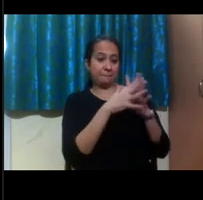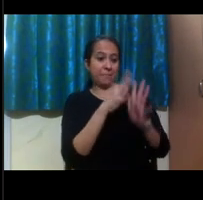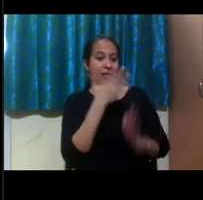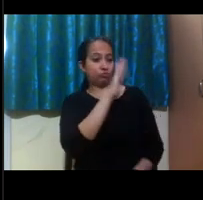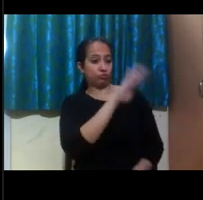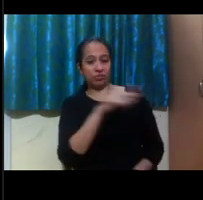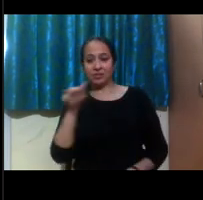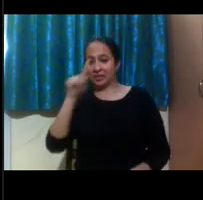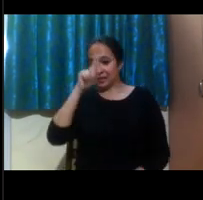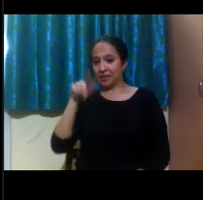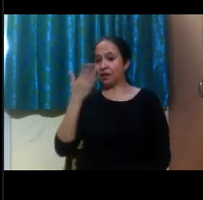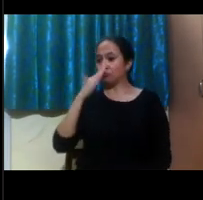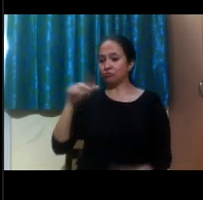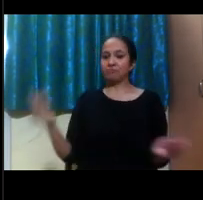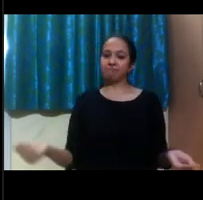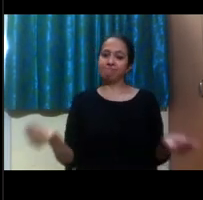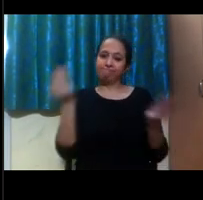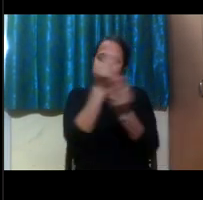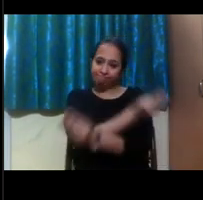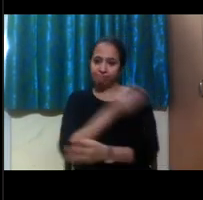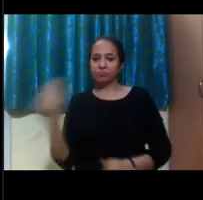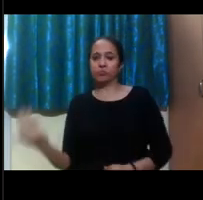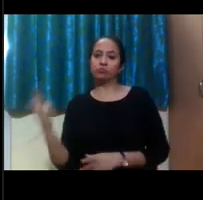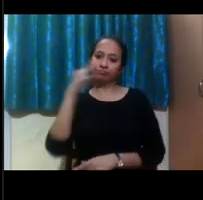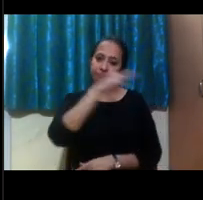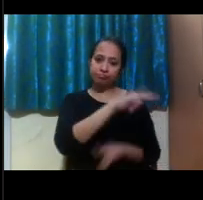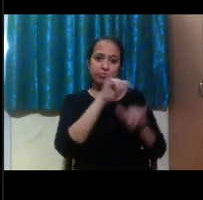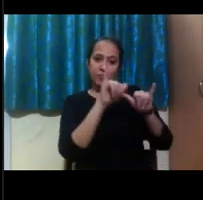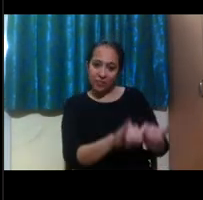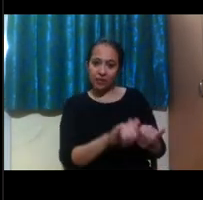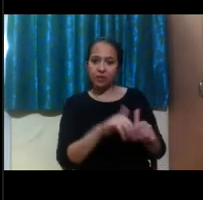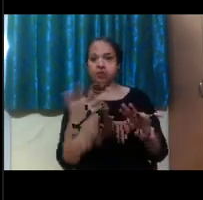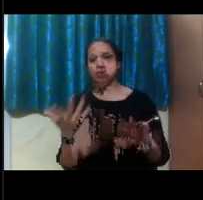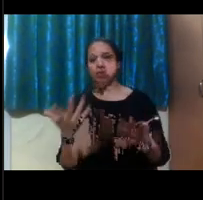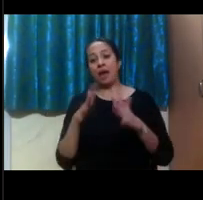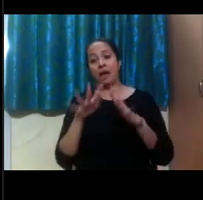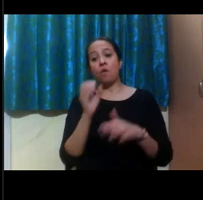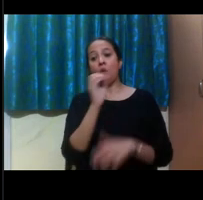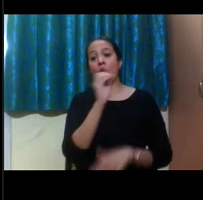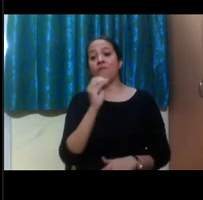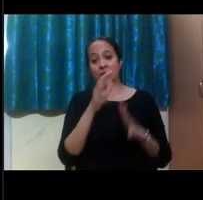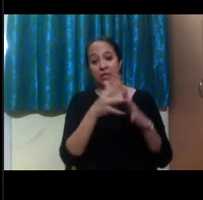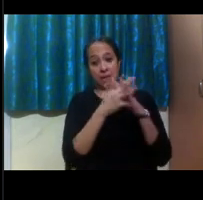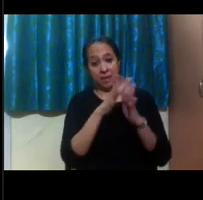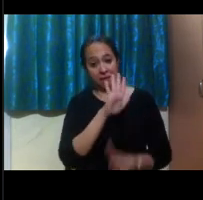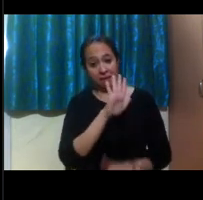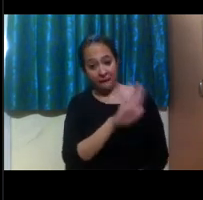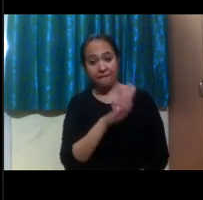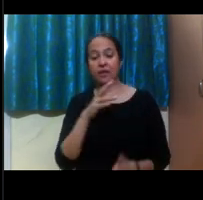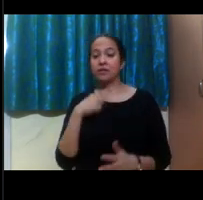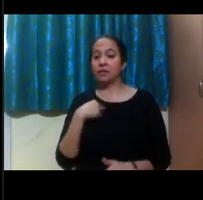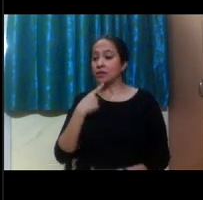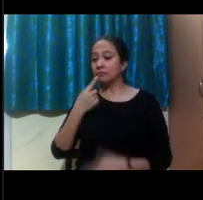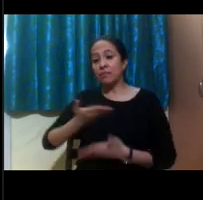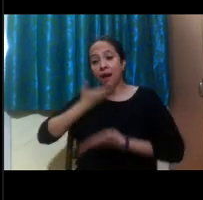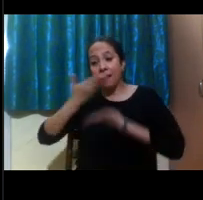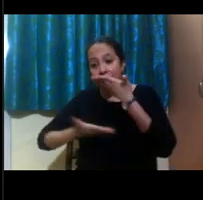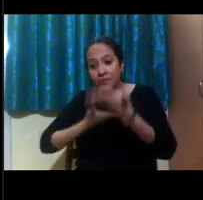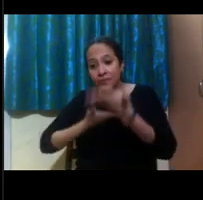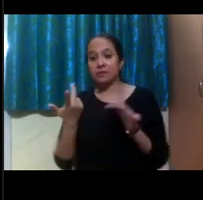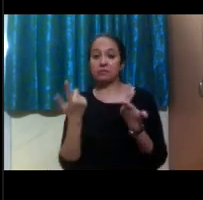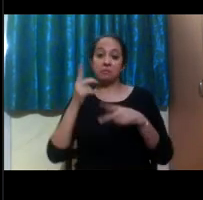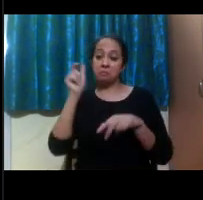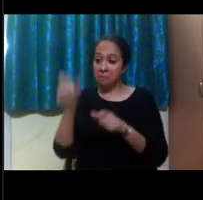universities, that could be the Education USA office if they're advising a student who's deaf or who's a wheelchair user